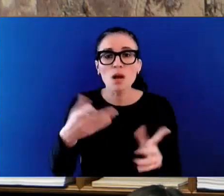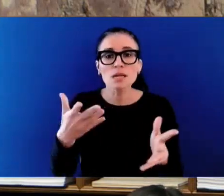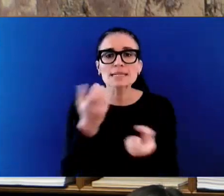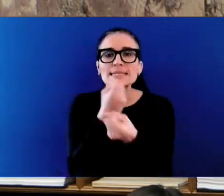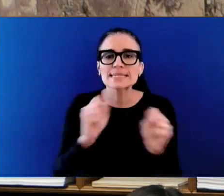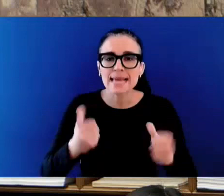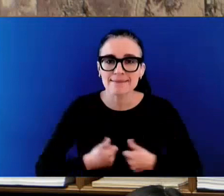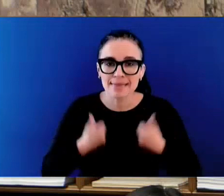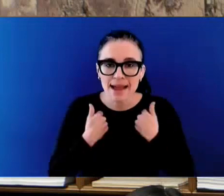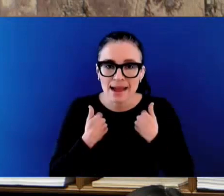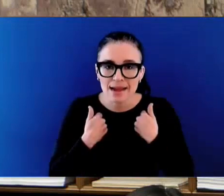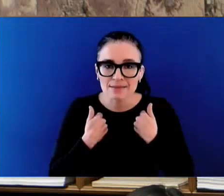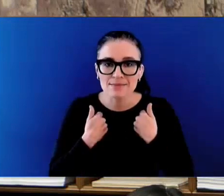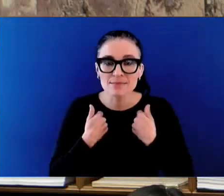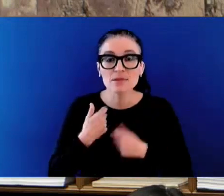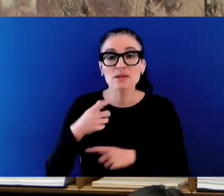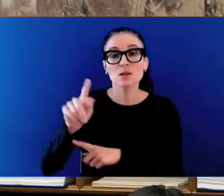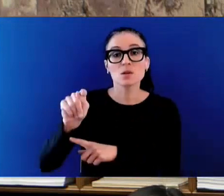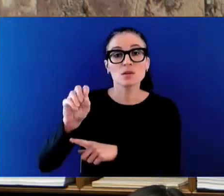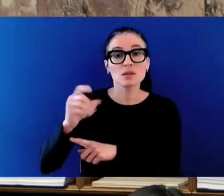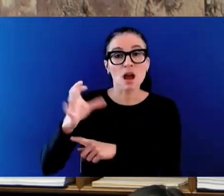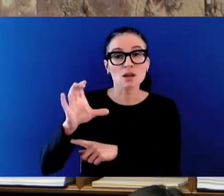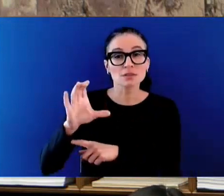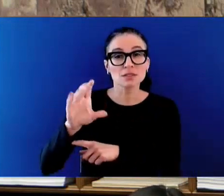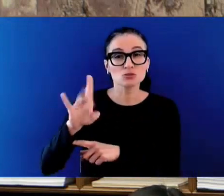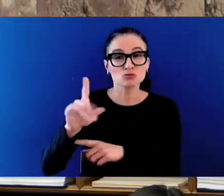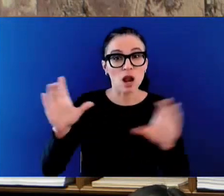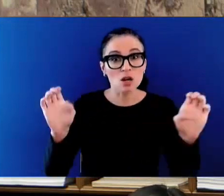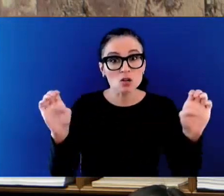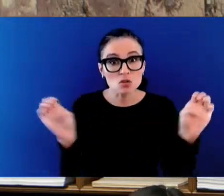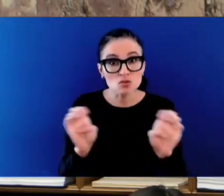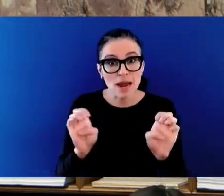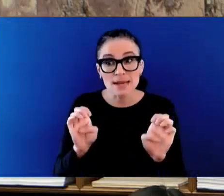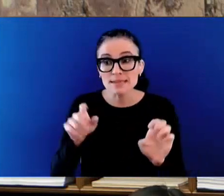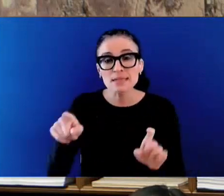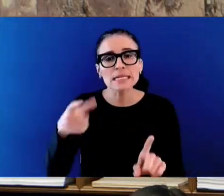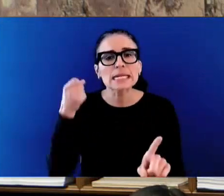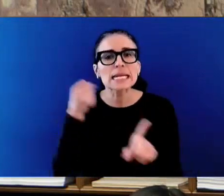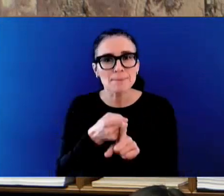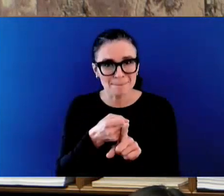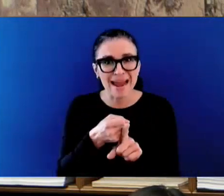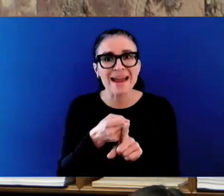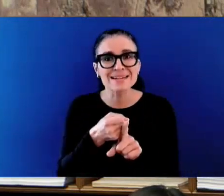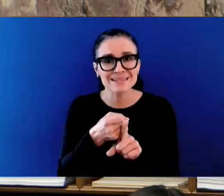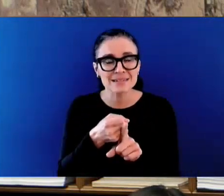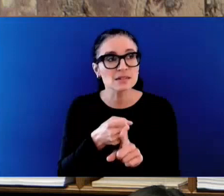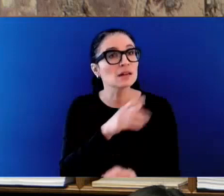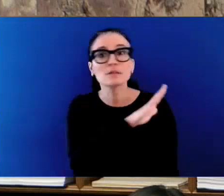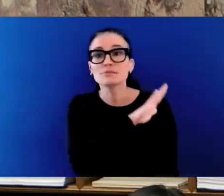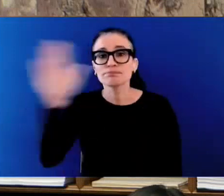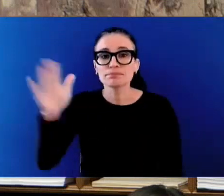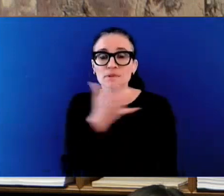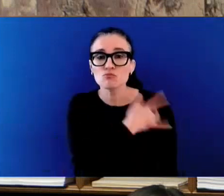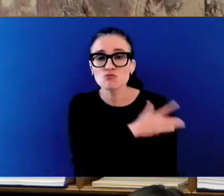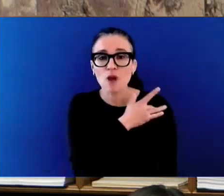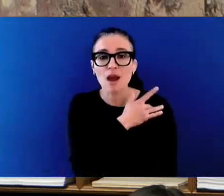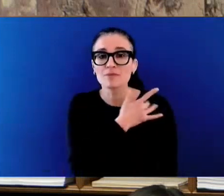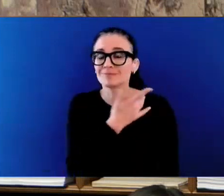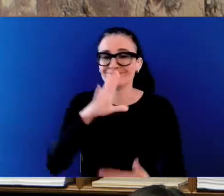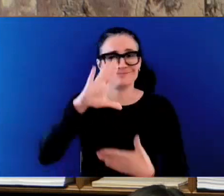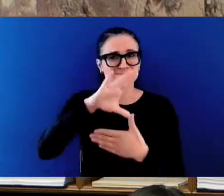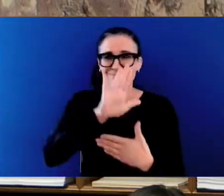province, every other province, continent-wide, and is, in fact, global, Honourable Speaker. And we are taking the steps required to